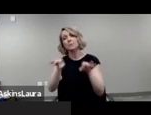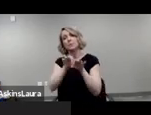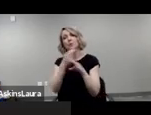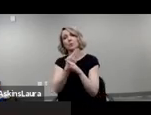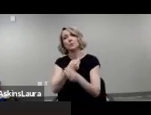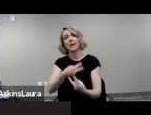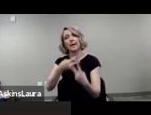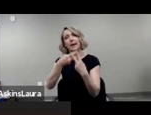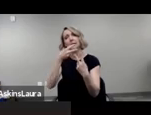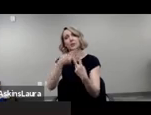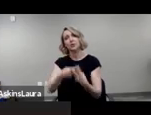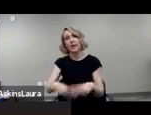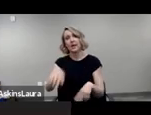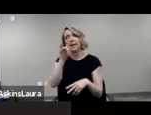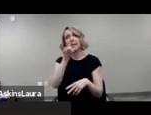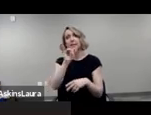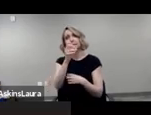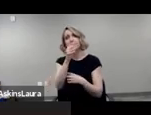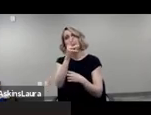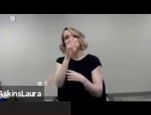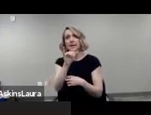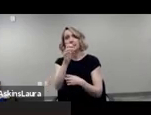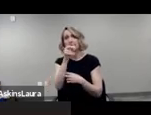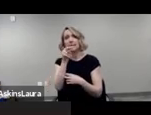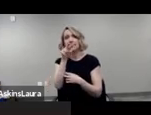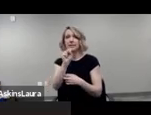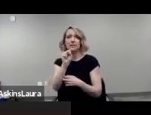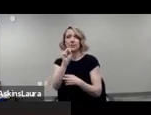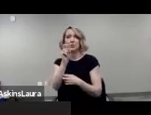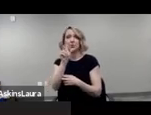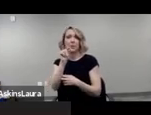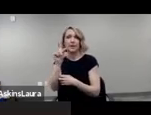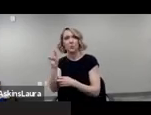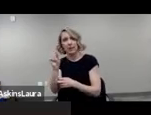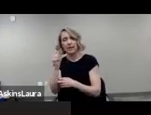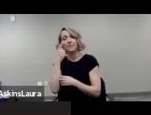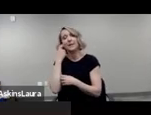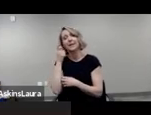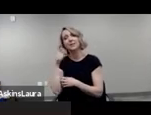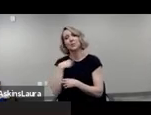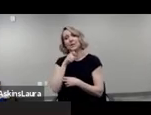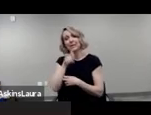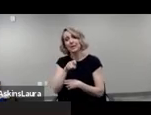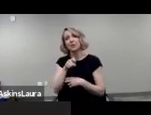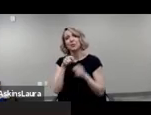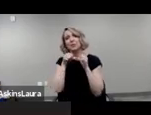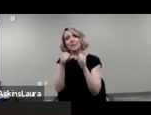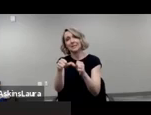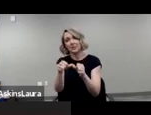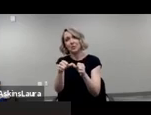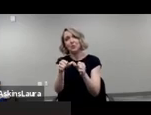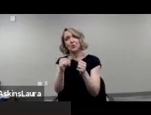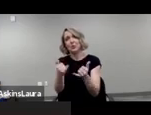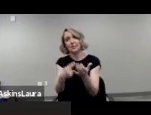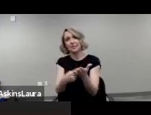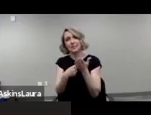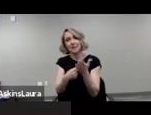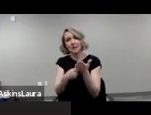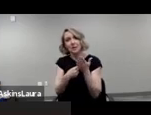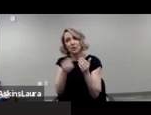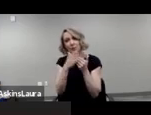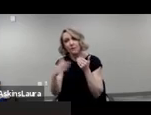disability census 2020 to keep this conversation going and to make sure that we're holding the census